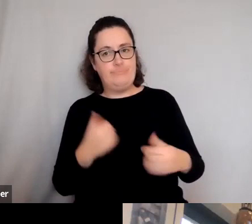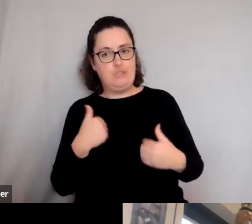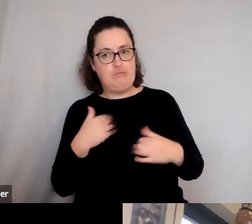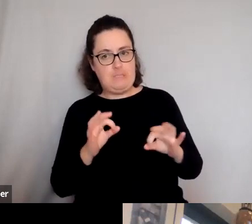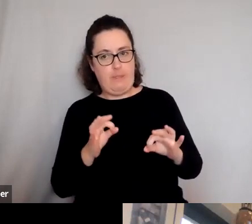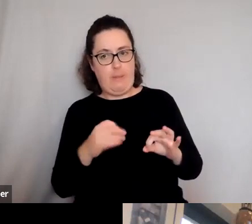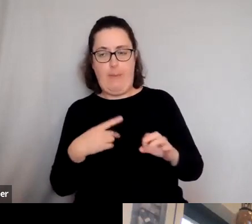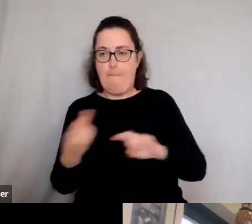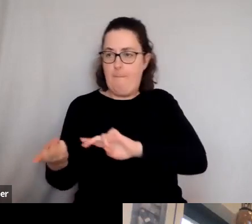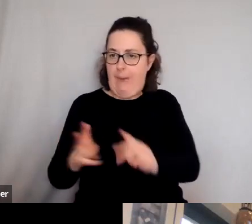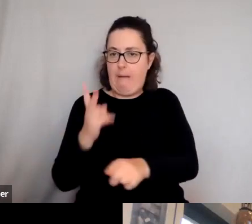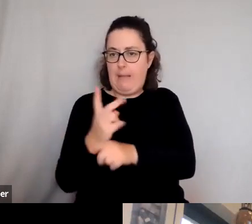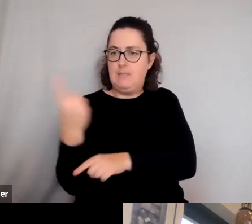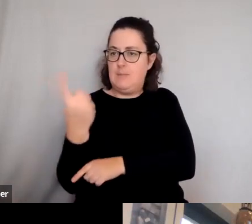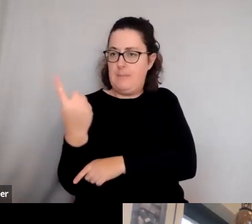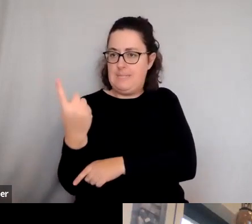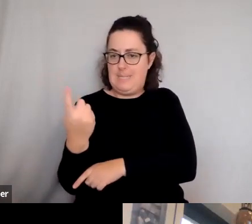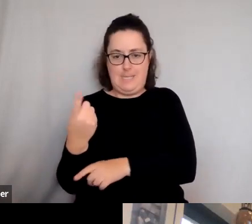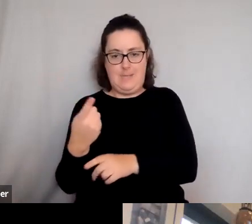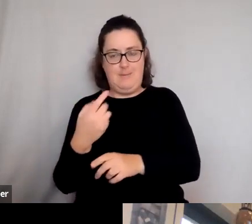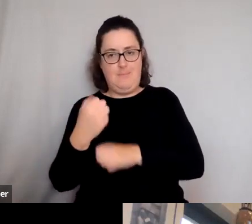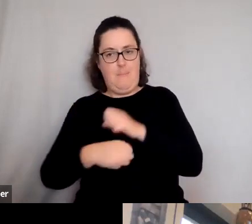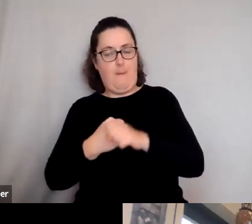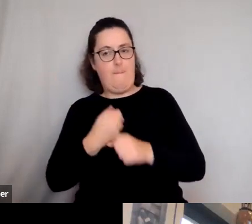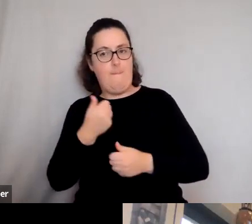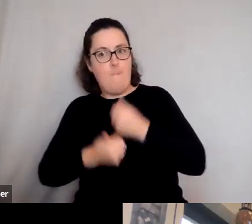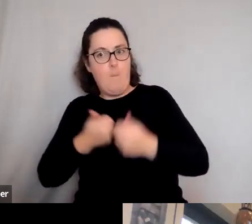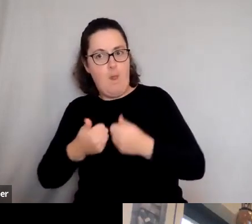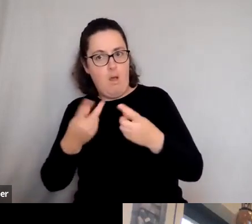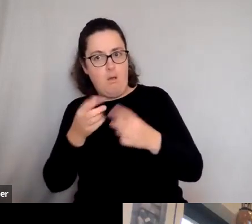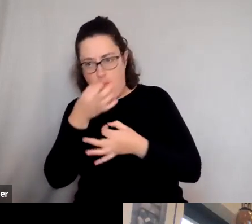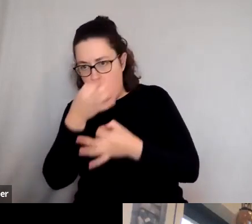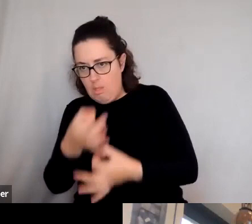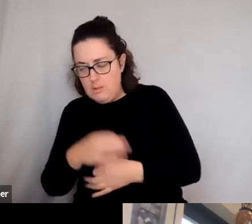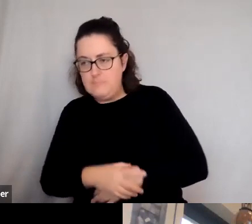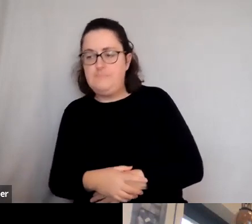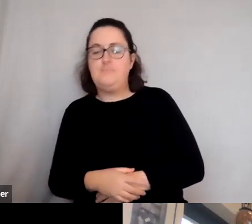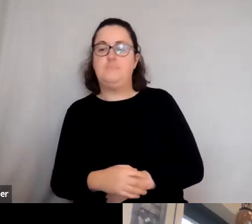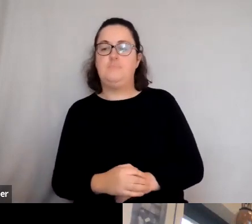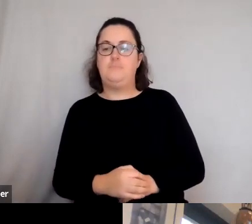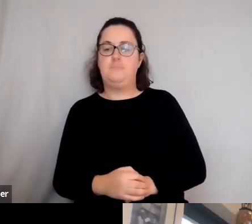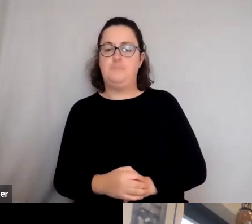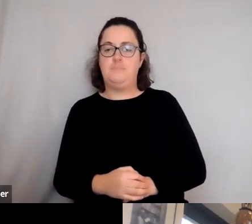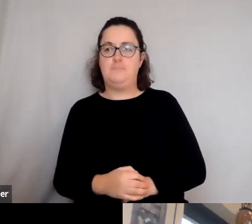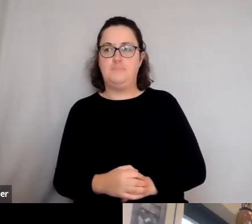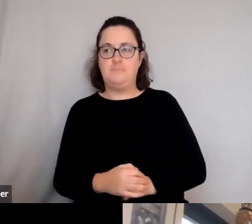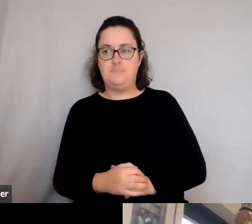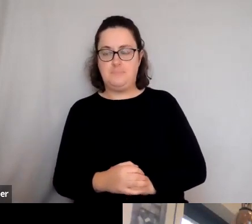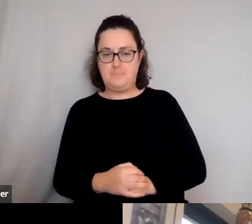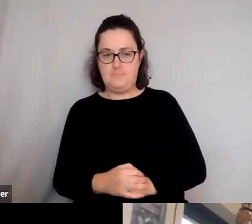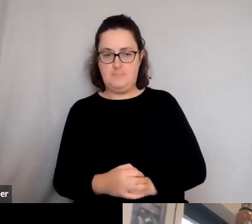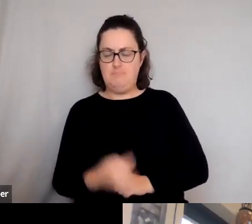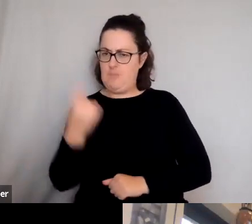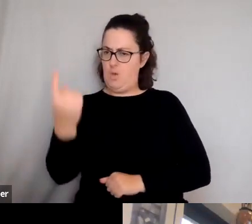to kind of make you popular. I mean, in terms of the just books that have been written, I mean, you've concentrated